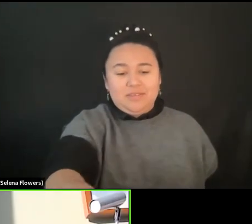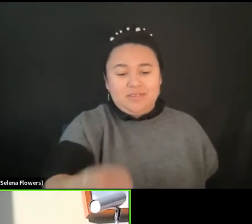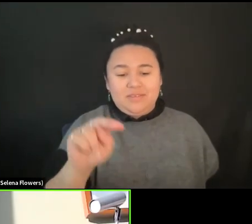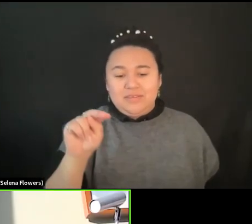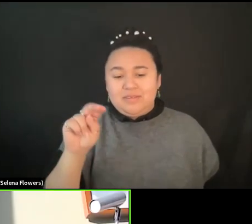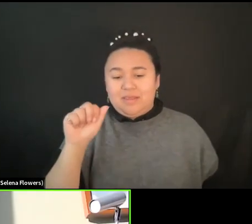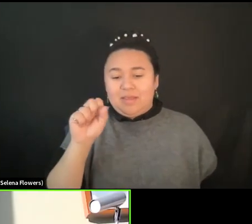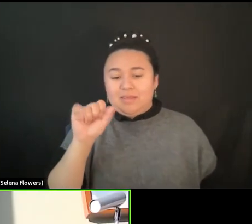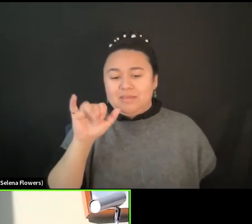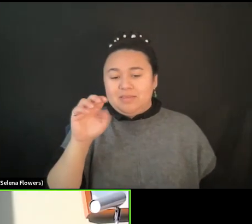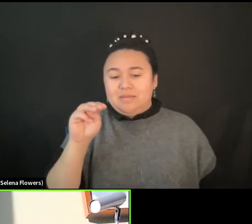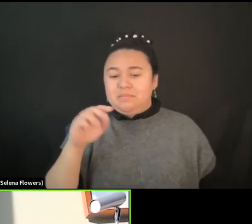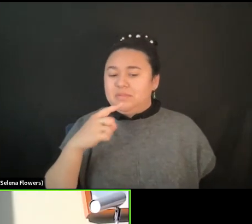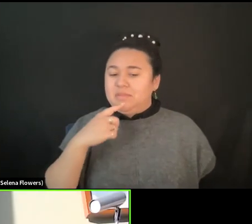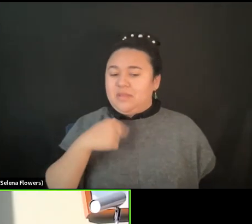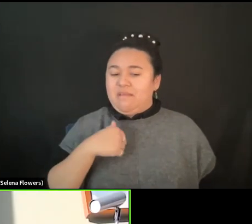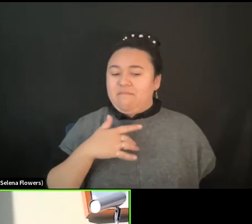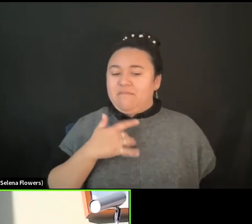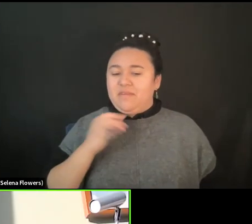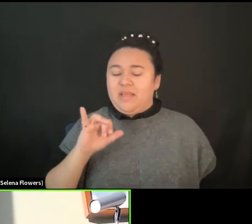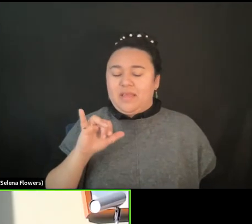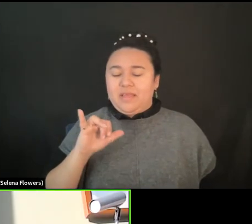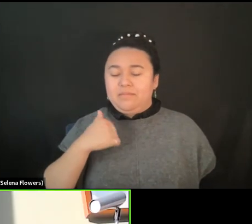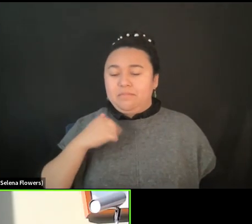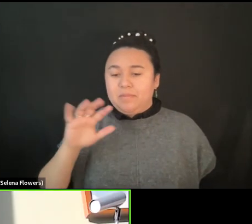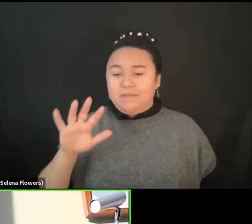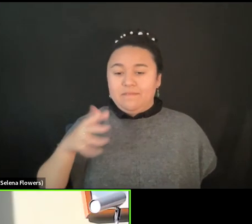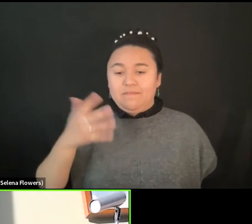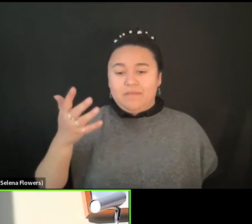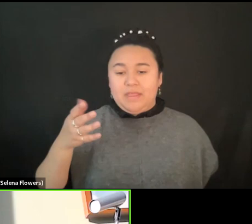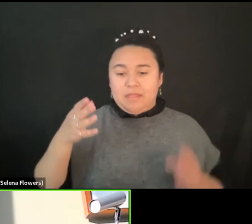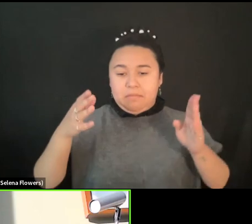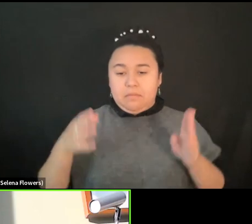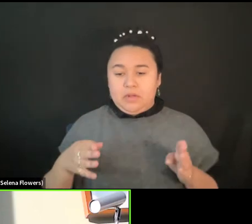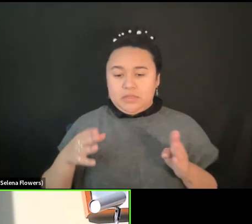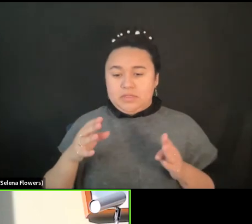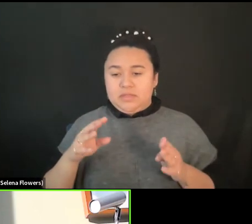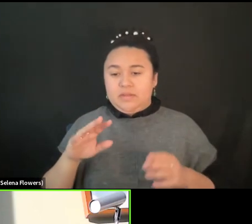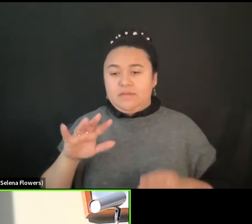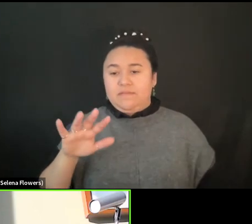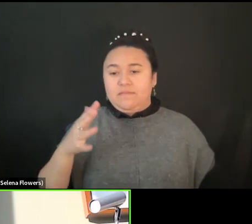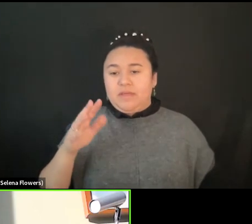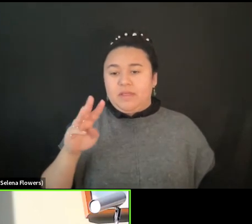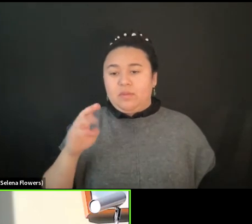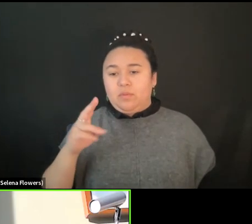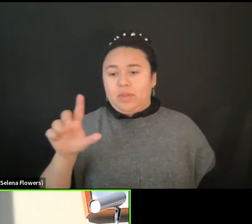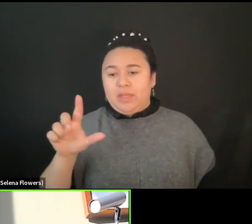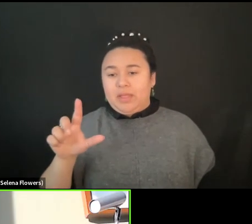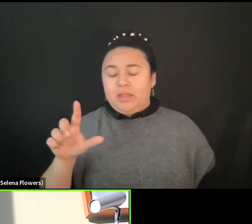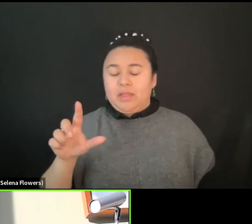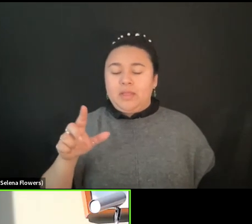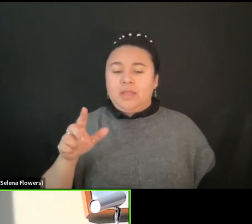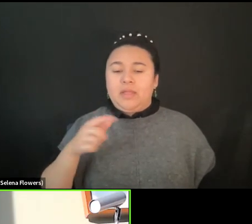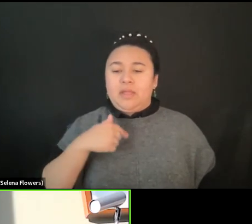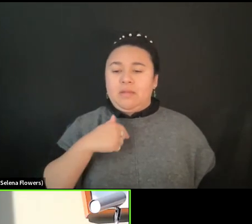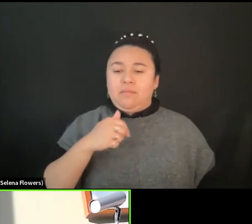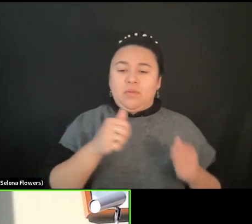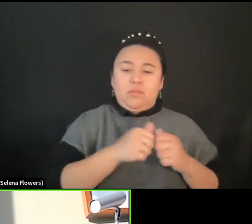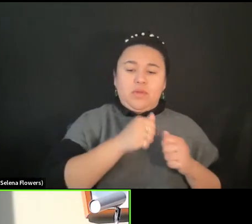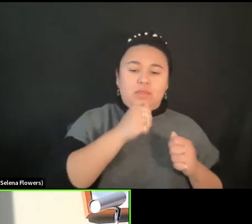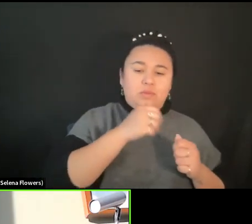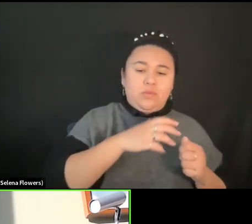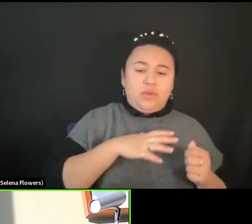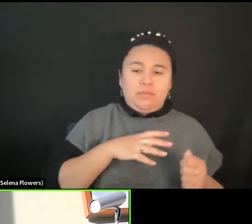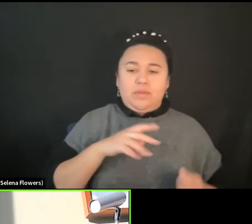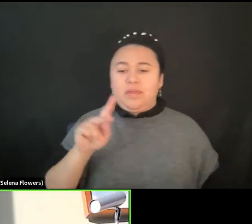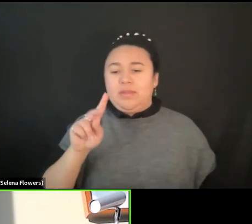fifth wheel here because I'm among these ladies and Kayvan lives in Iran. So I try to give you